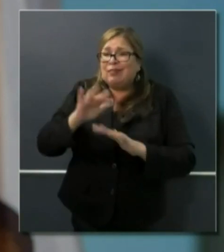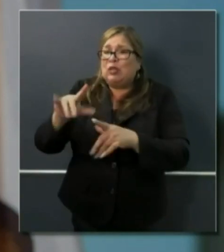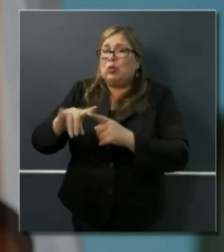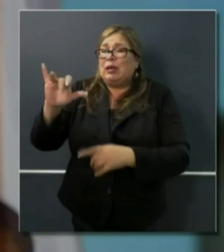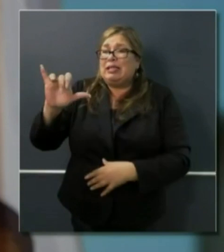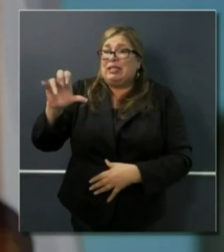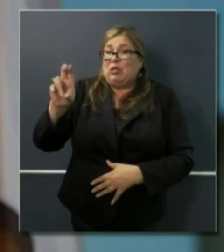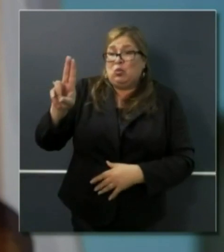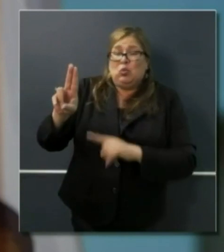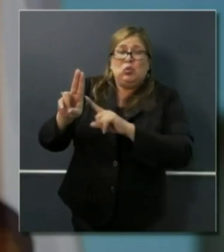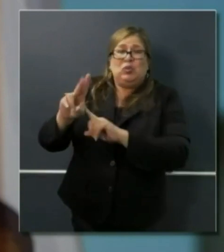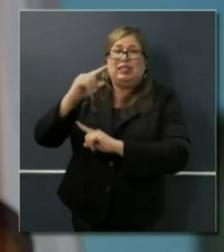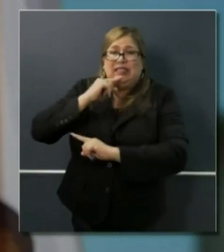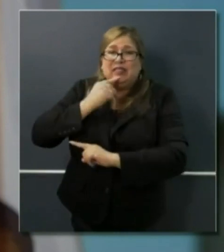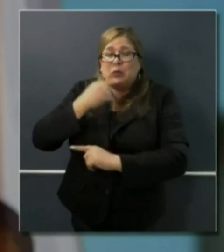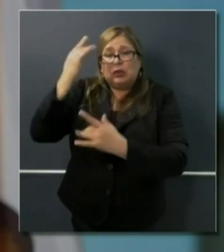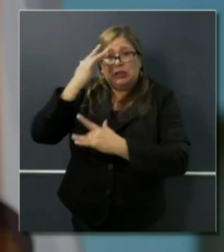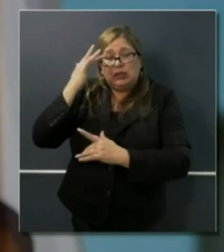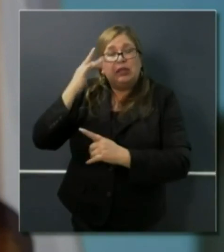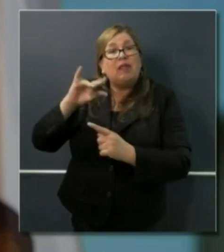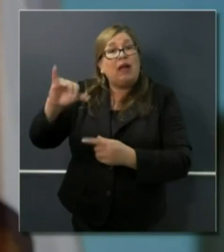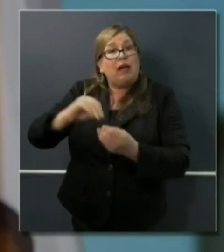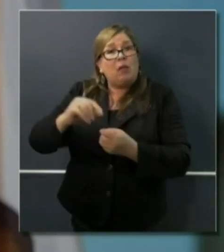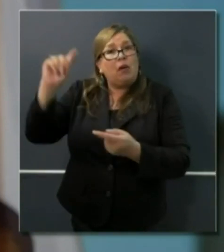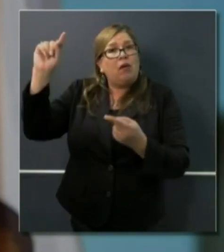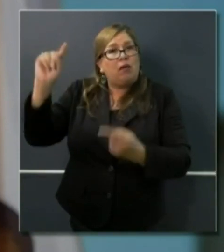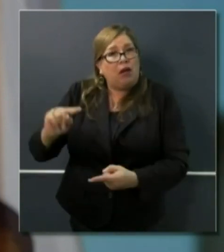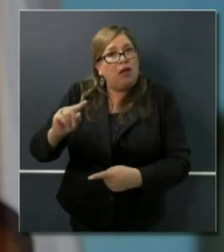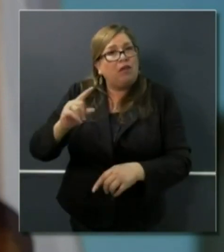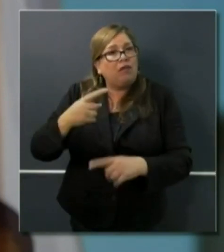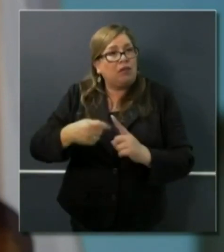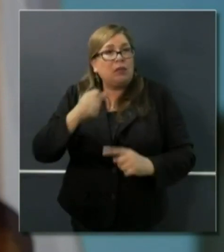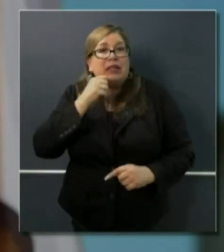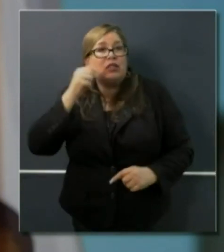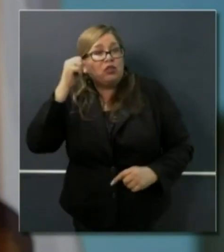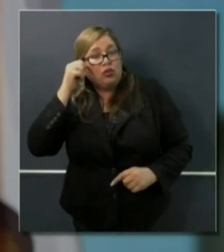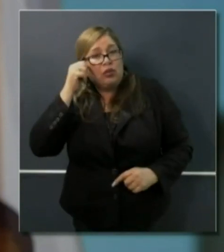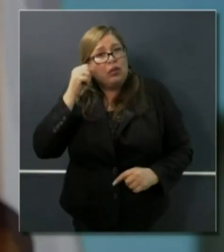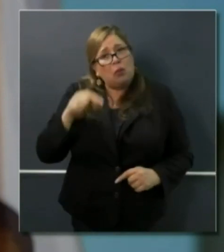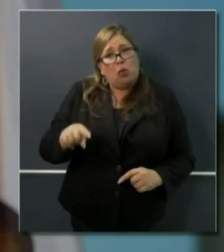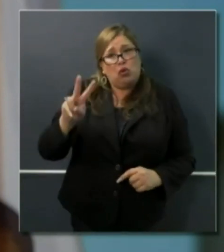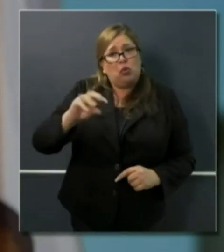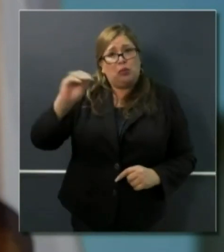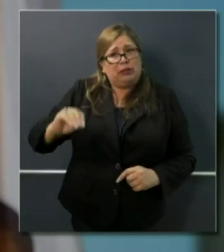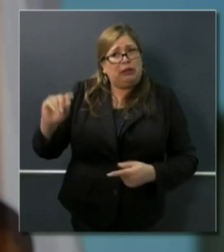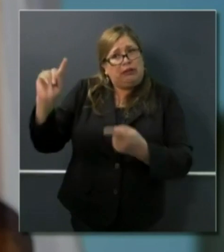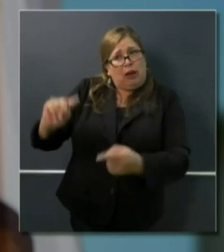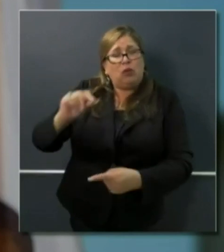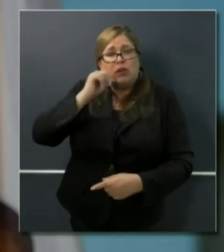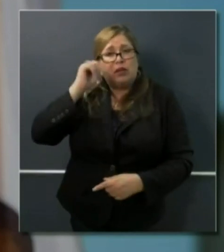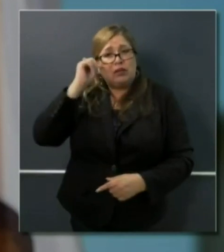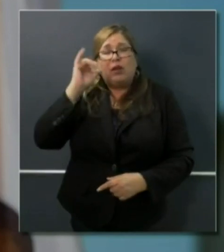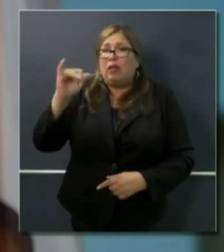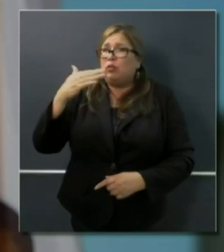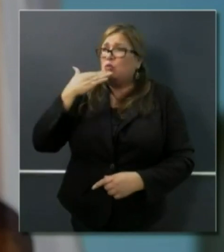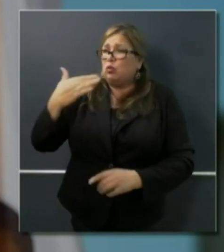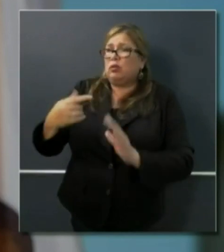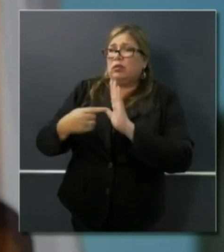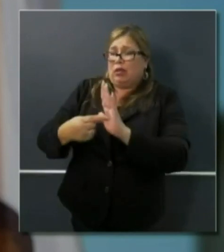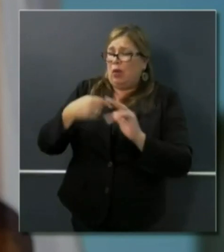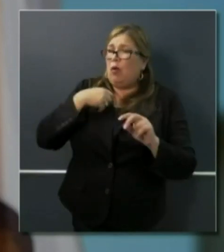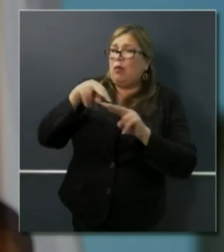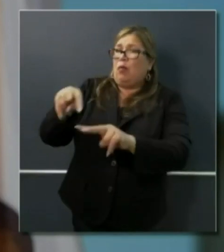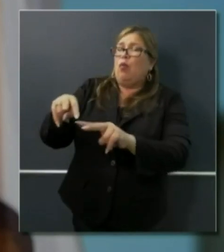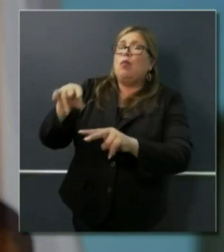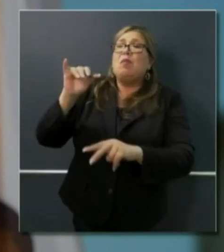went down from yesterday, 0.2%. That's a very good sign. The number of what we refer to